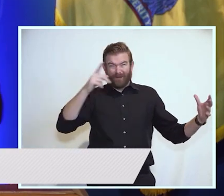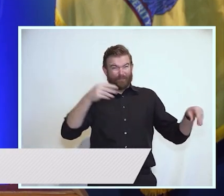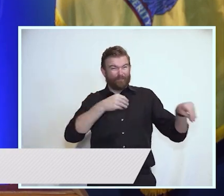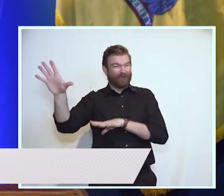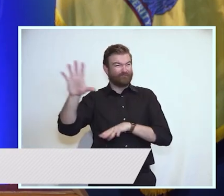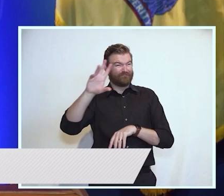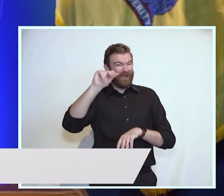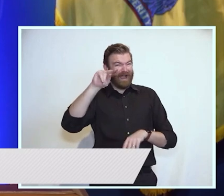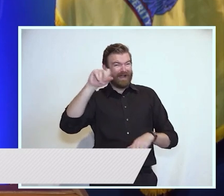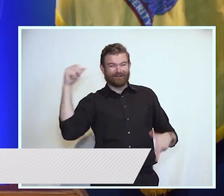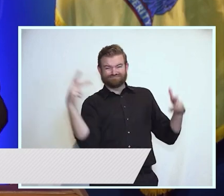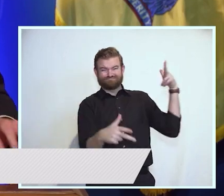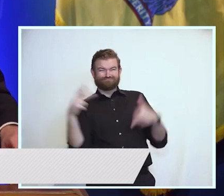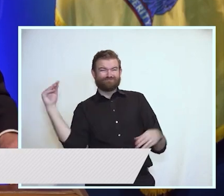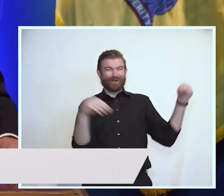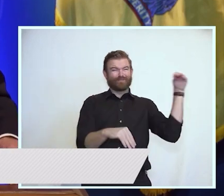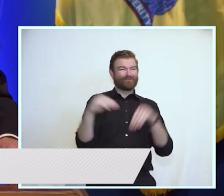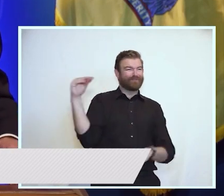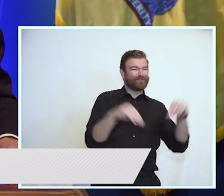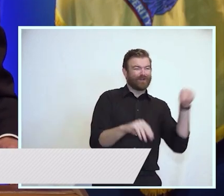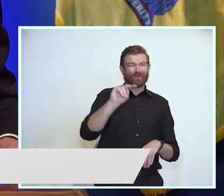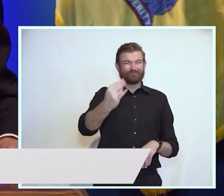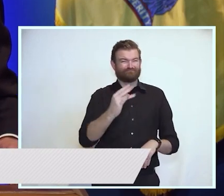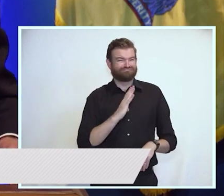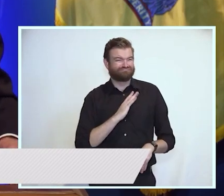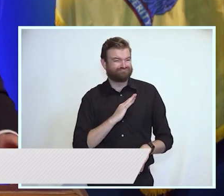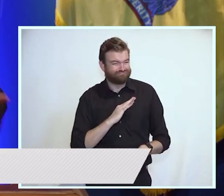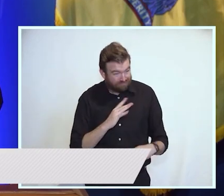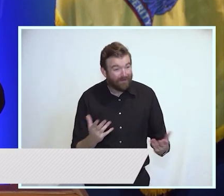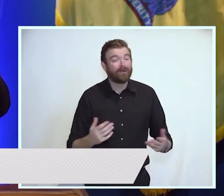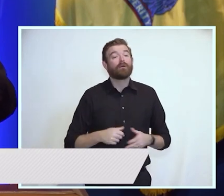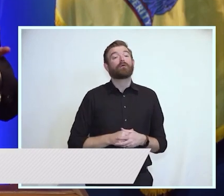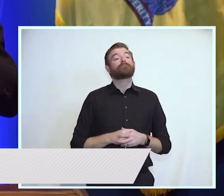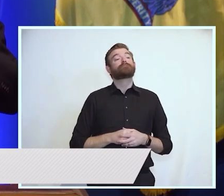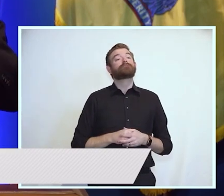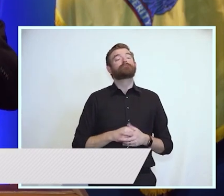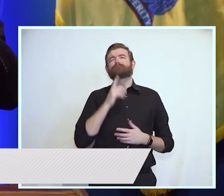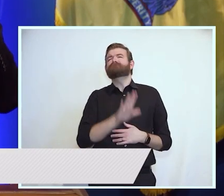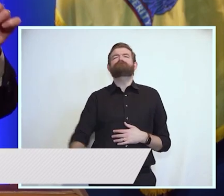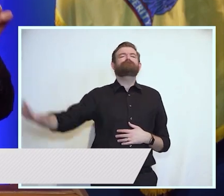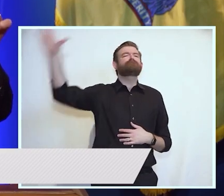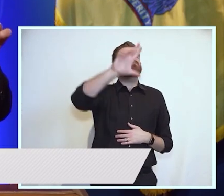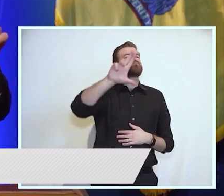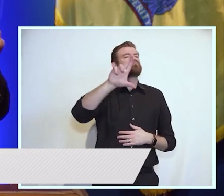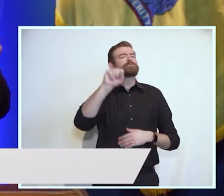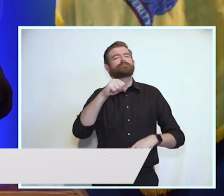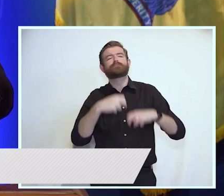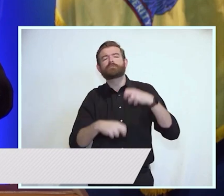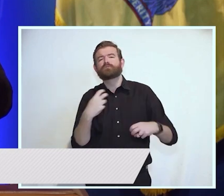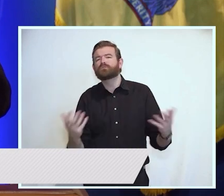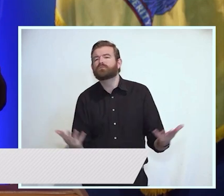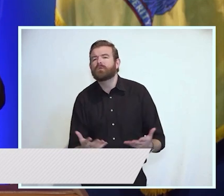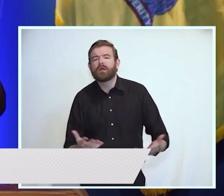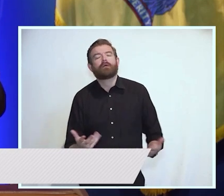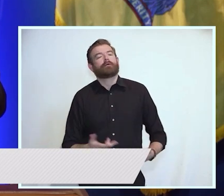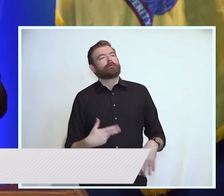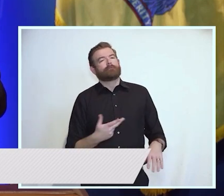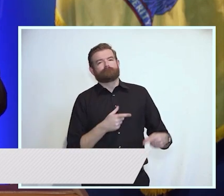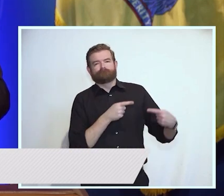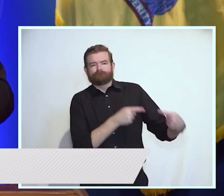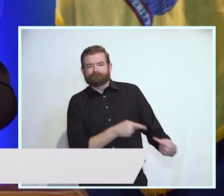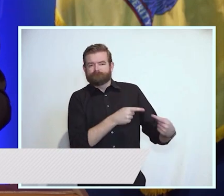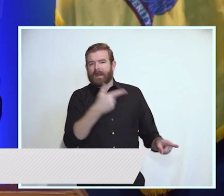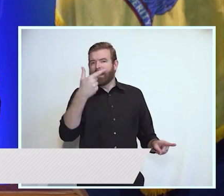driving into New Jersey. Now, in any number of issues which are national in scope, combating